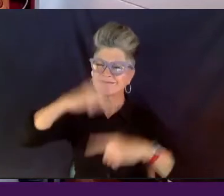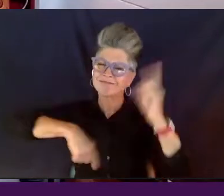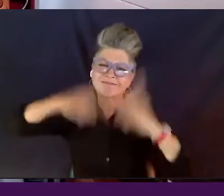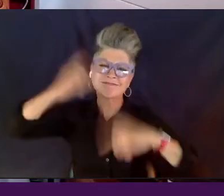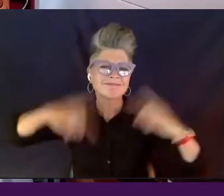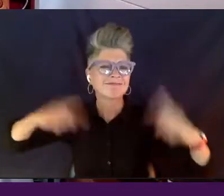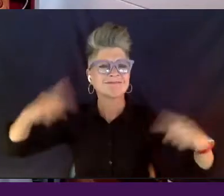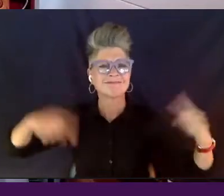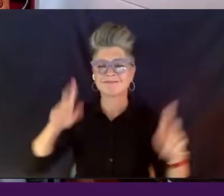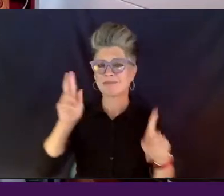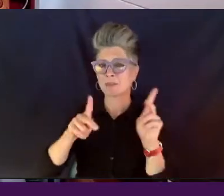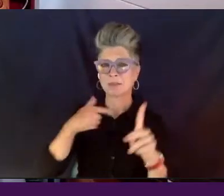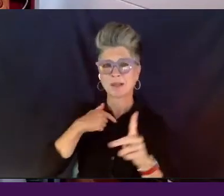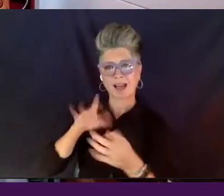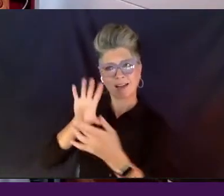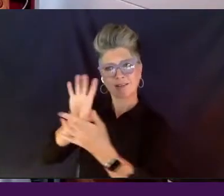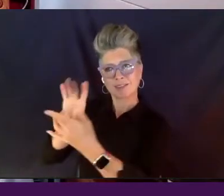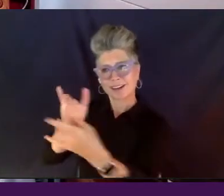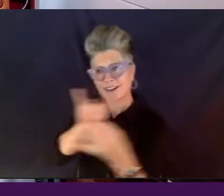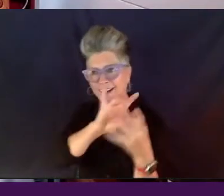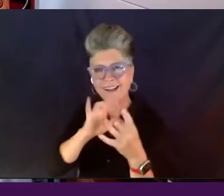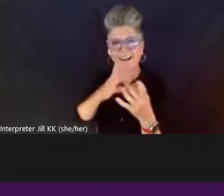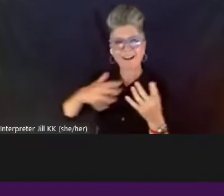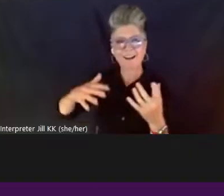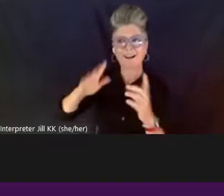worked with over the years is super exciting.